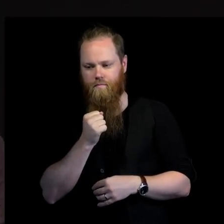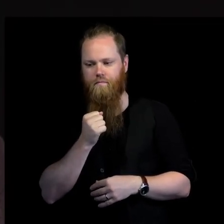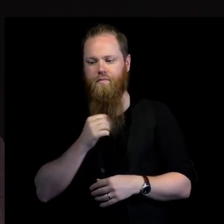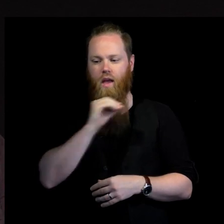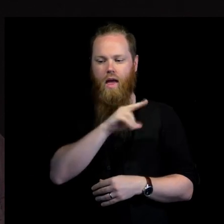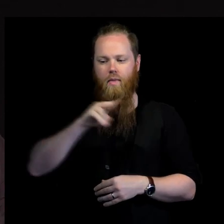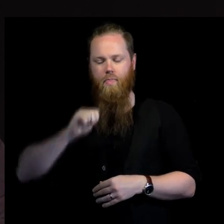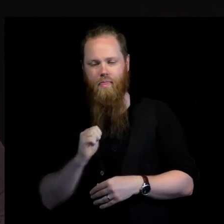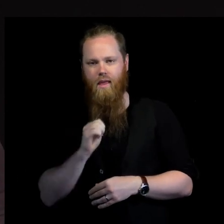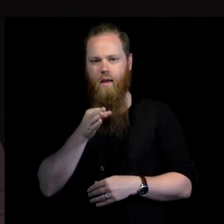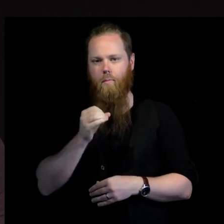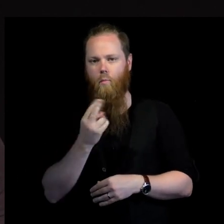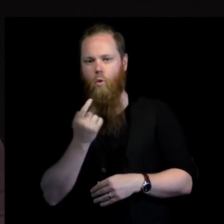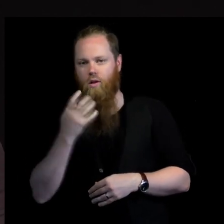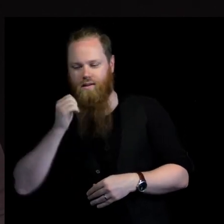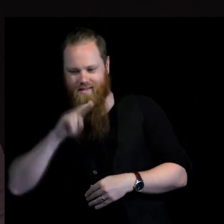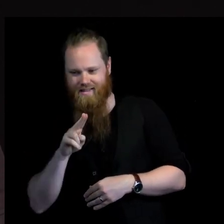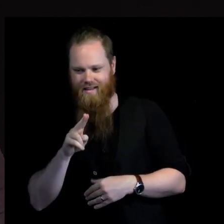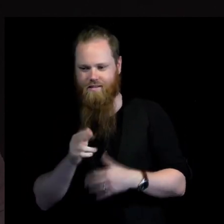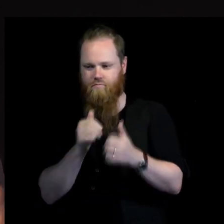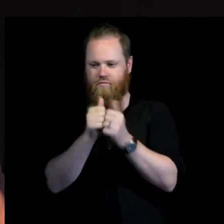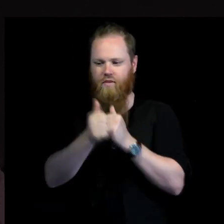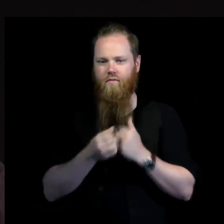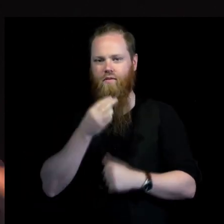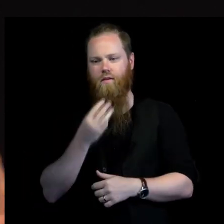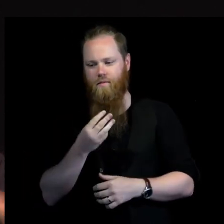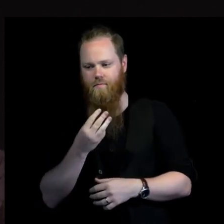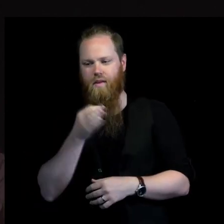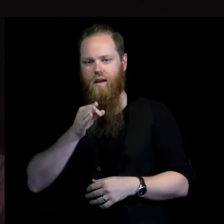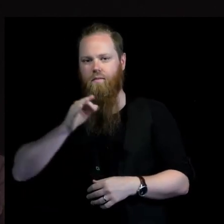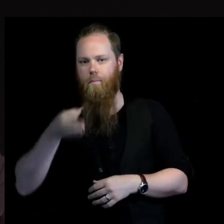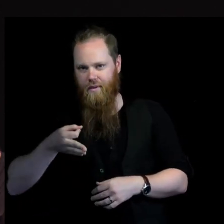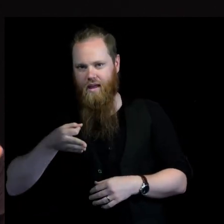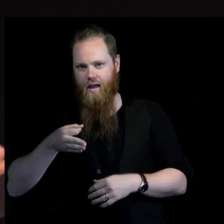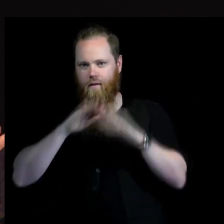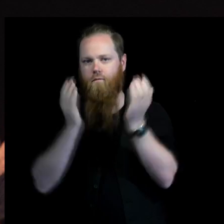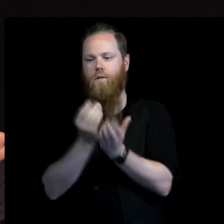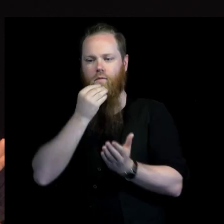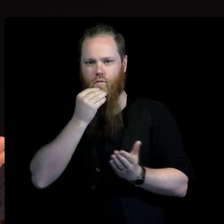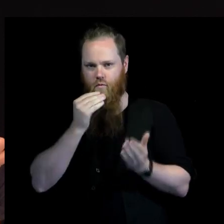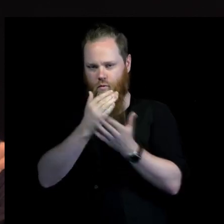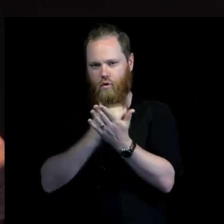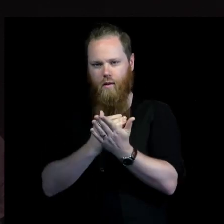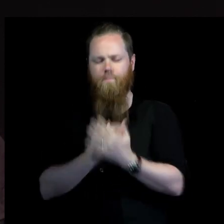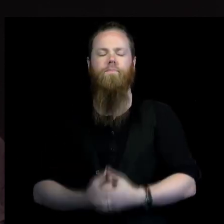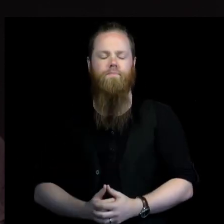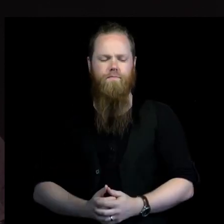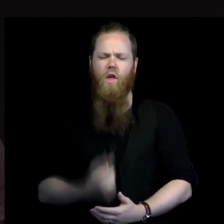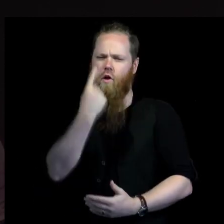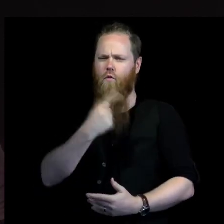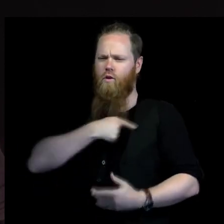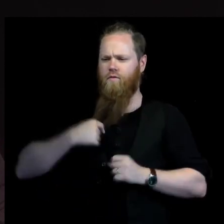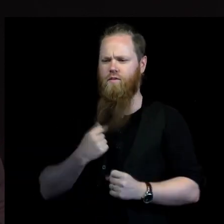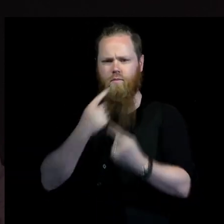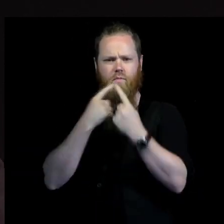range of experience here on stage and we will try to discuss this first in terms of challenges to the